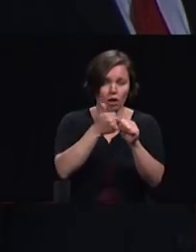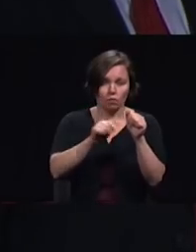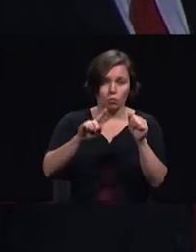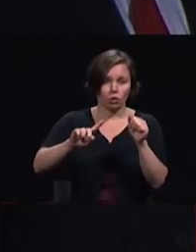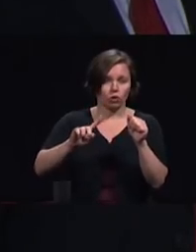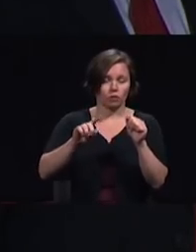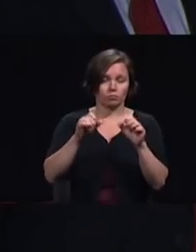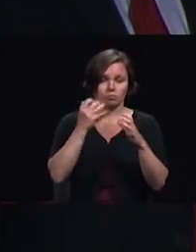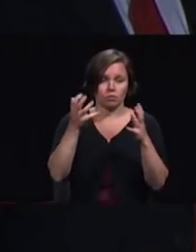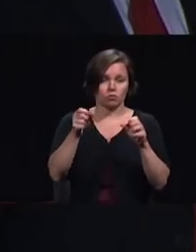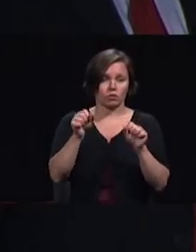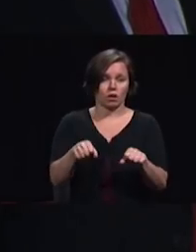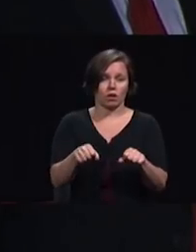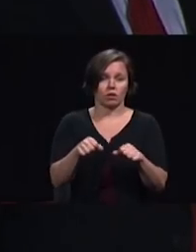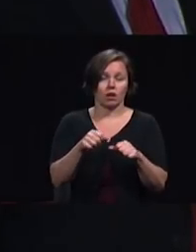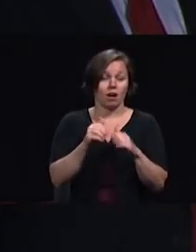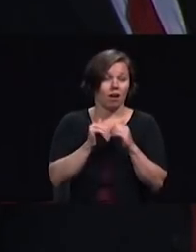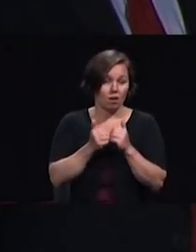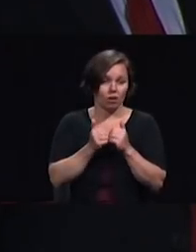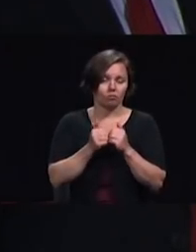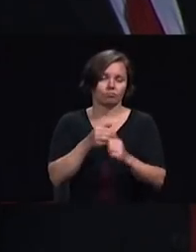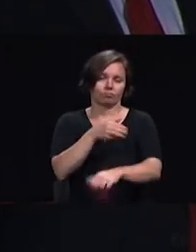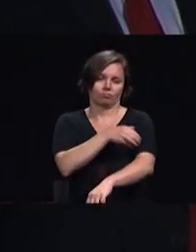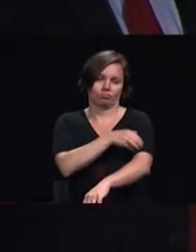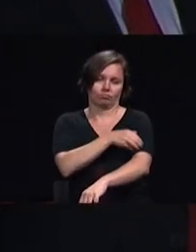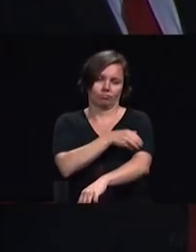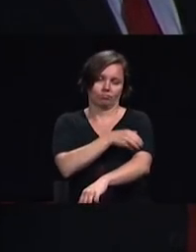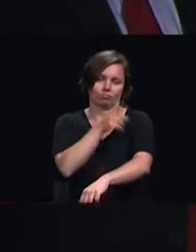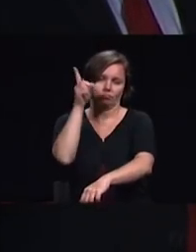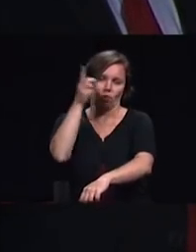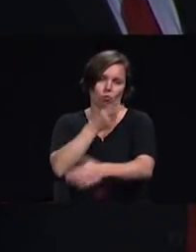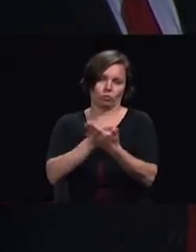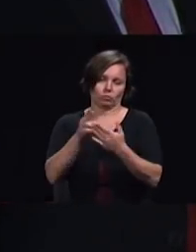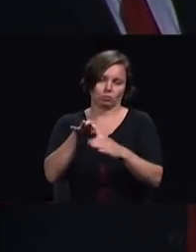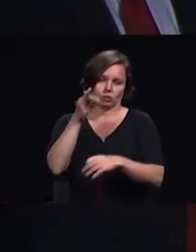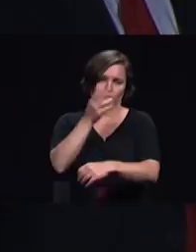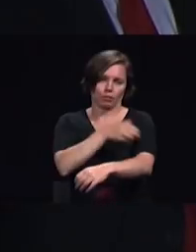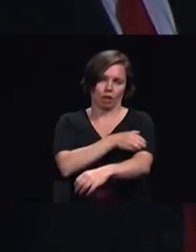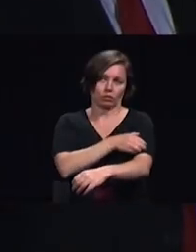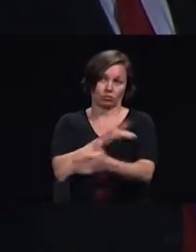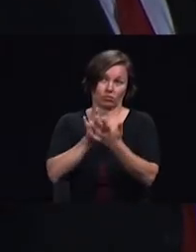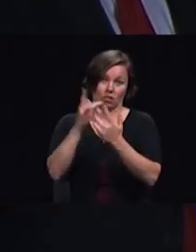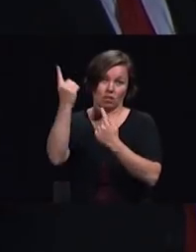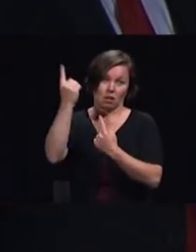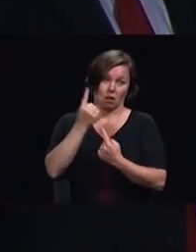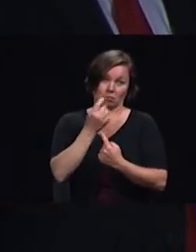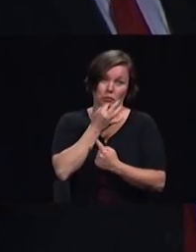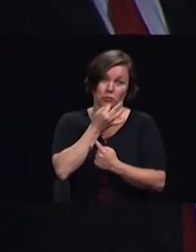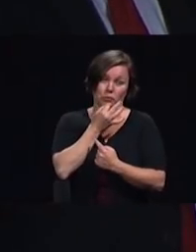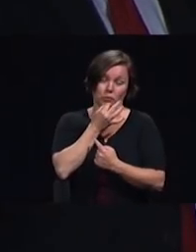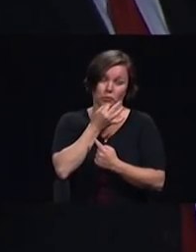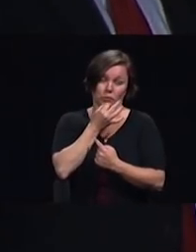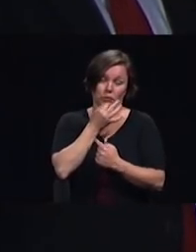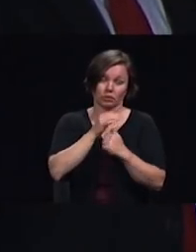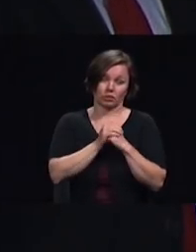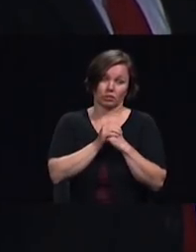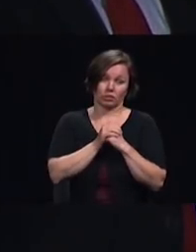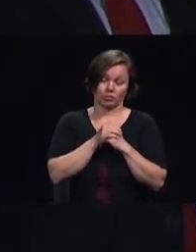the power of the Holy Spirit so that Jesus can come I invite you